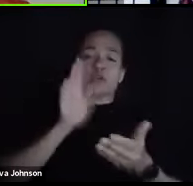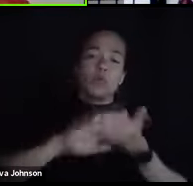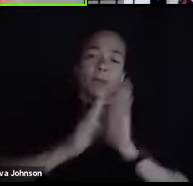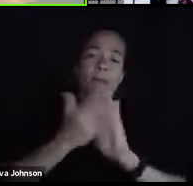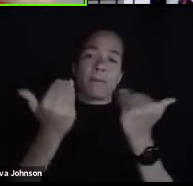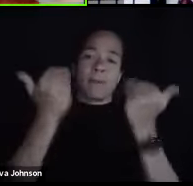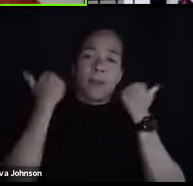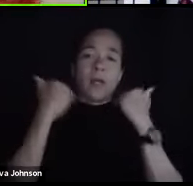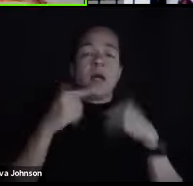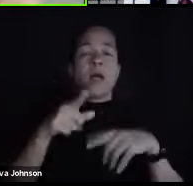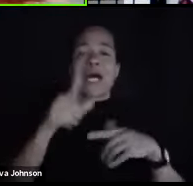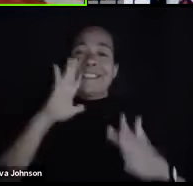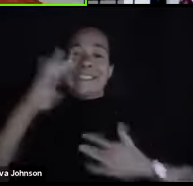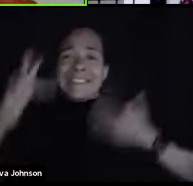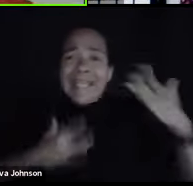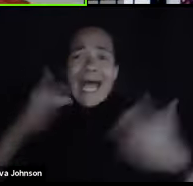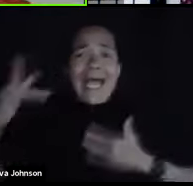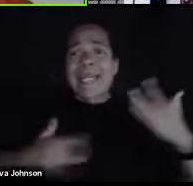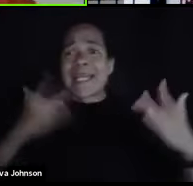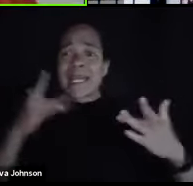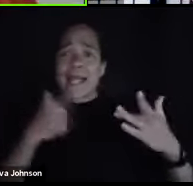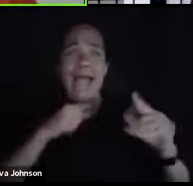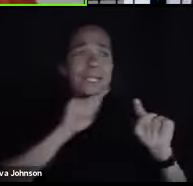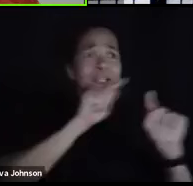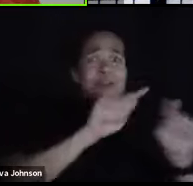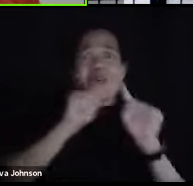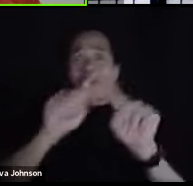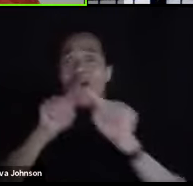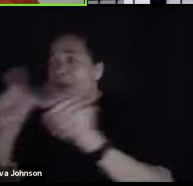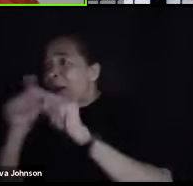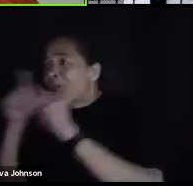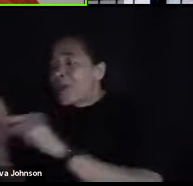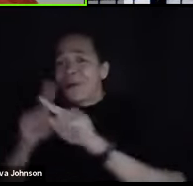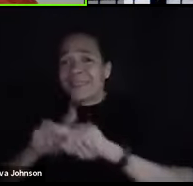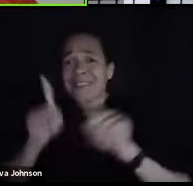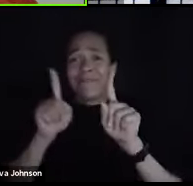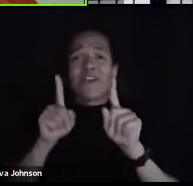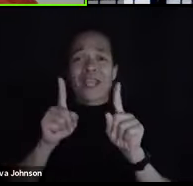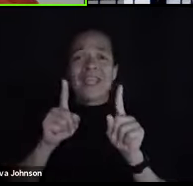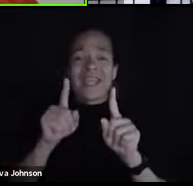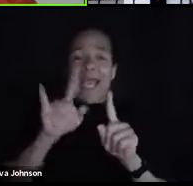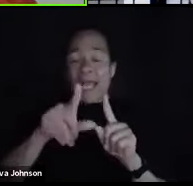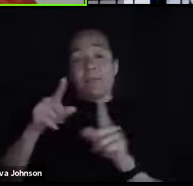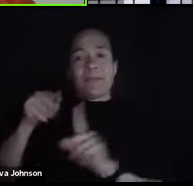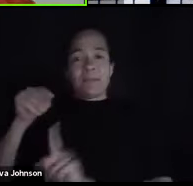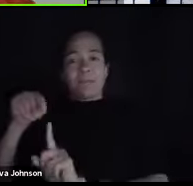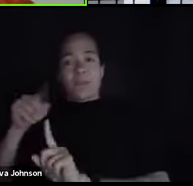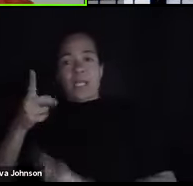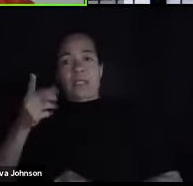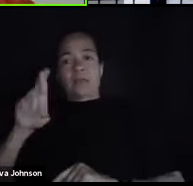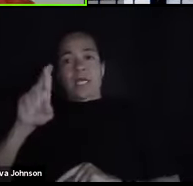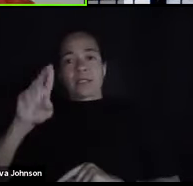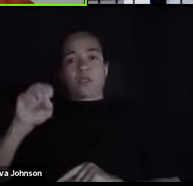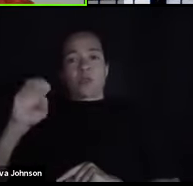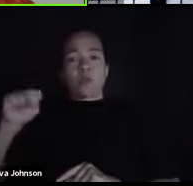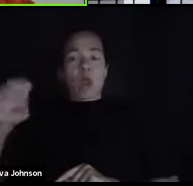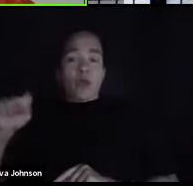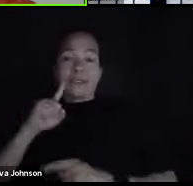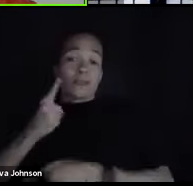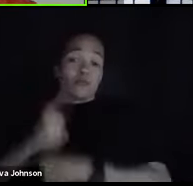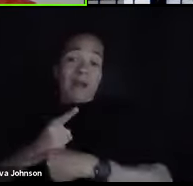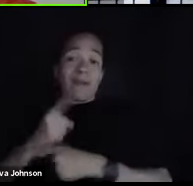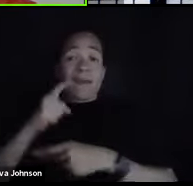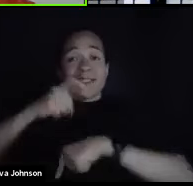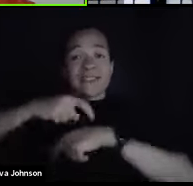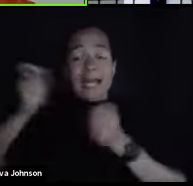you have, how exciting it is to go do so many different things. And I definitely think Dr. Ross is correct that time management and prioritizing why you're here, why you're here